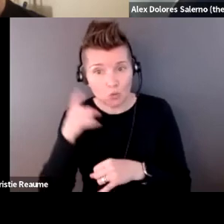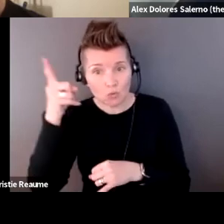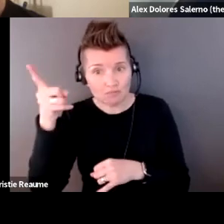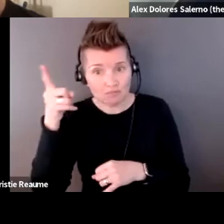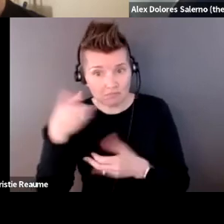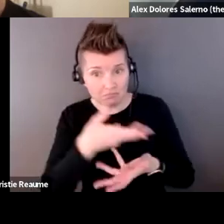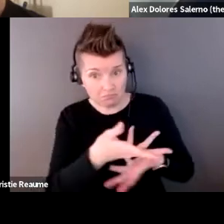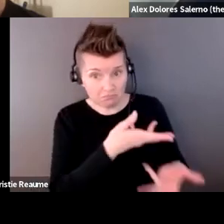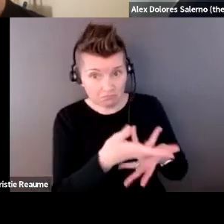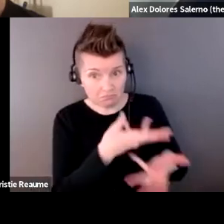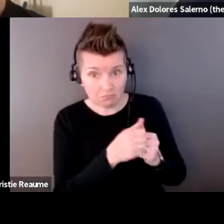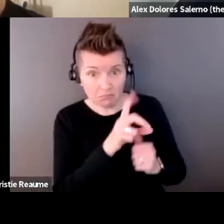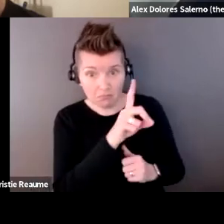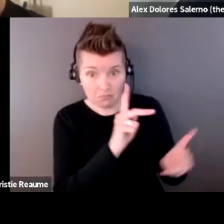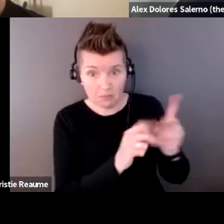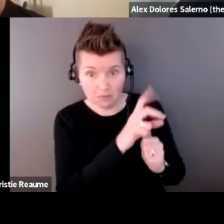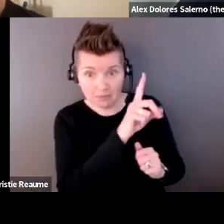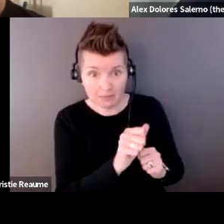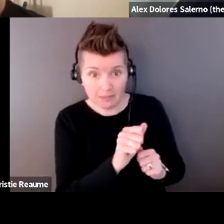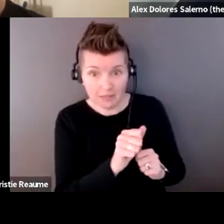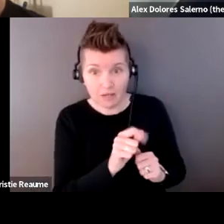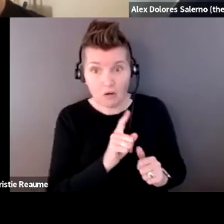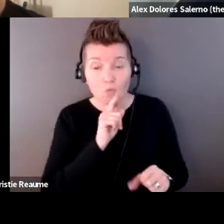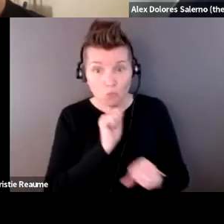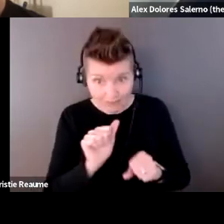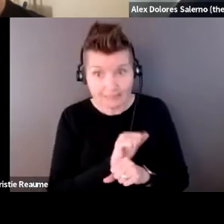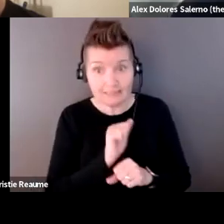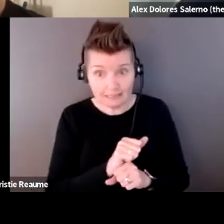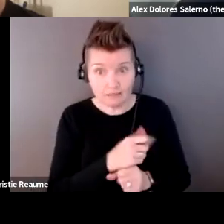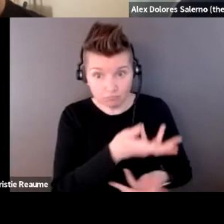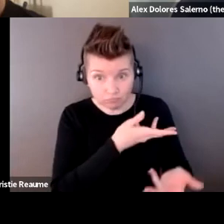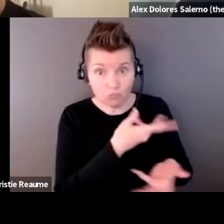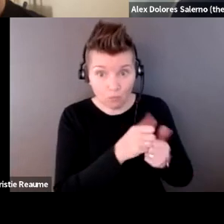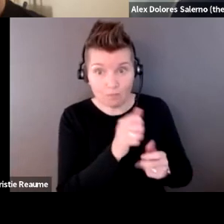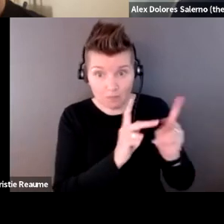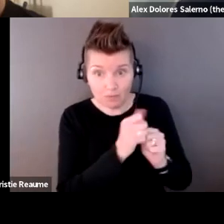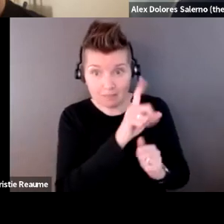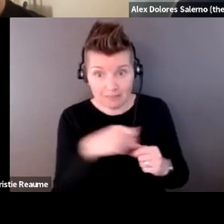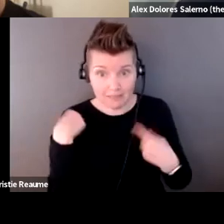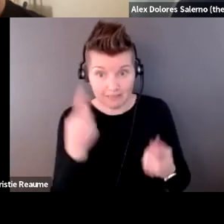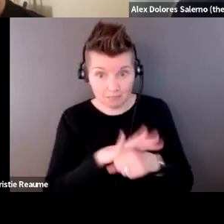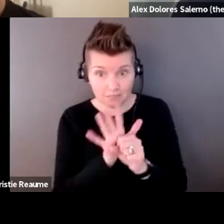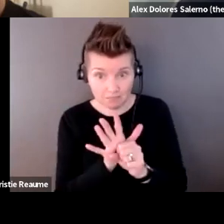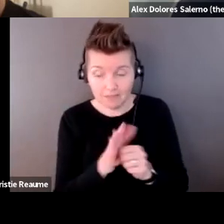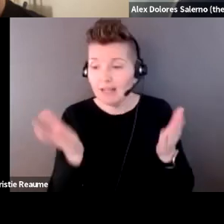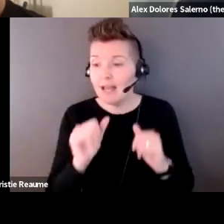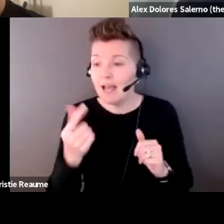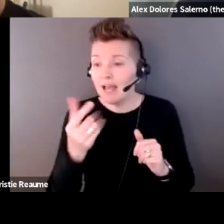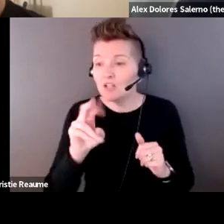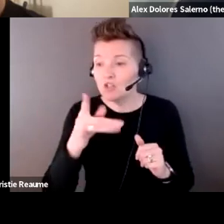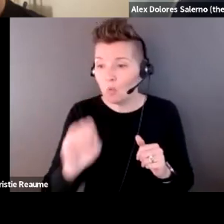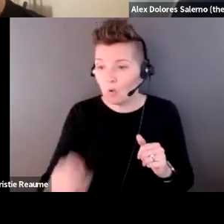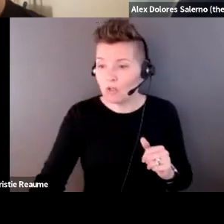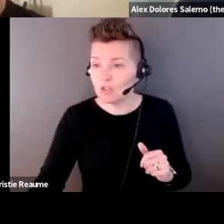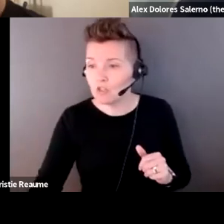For what may have been the first real time. George asks, How do you see galleries and museums responding to the